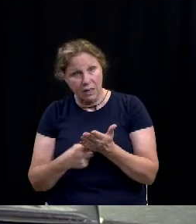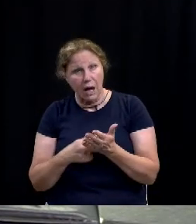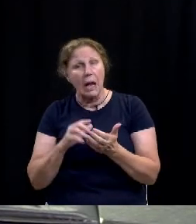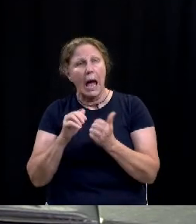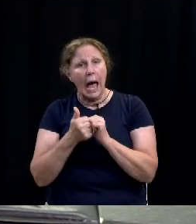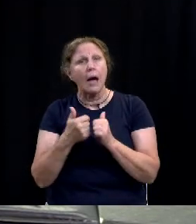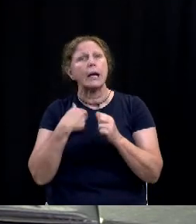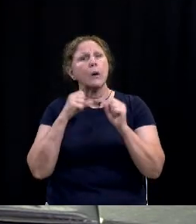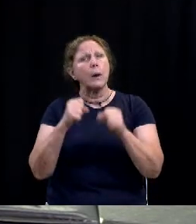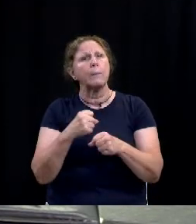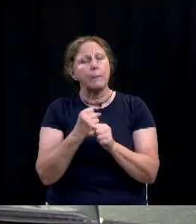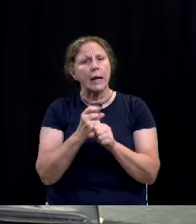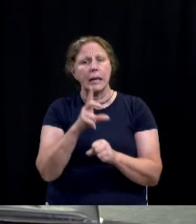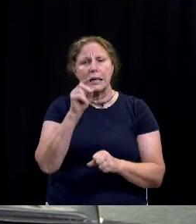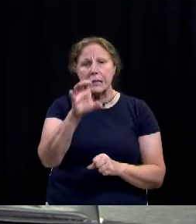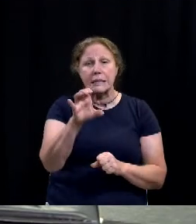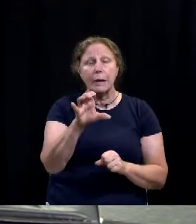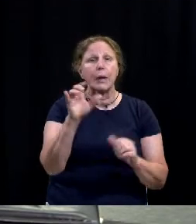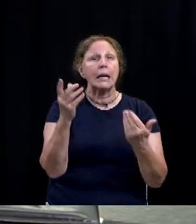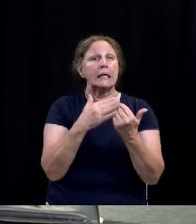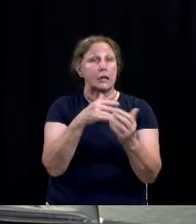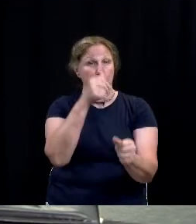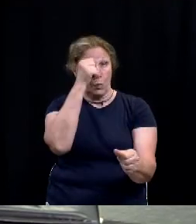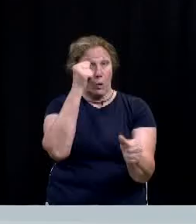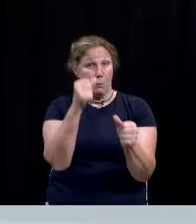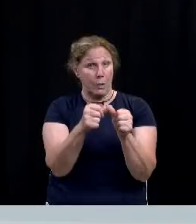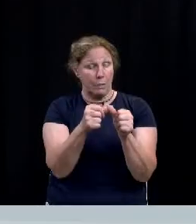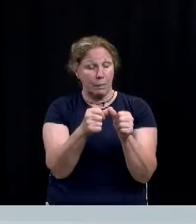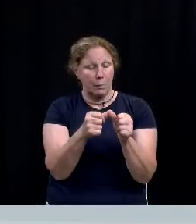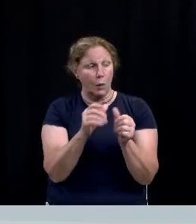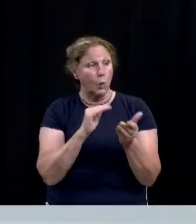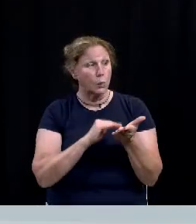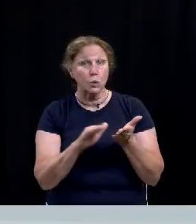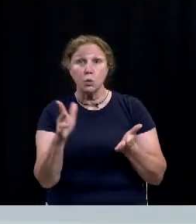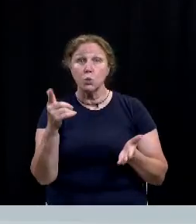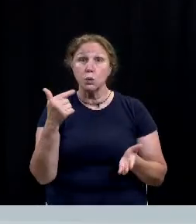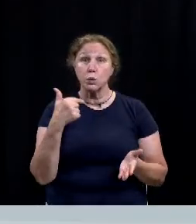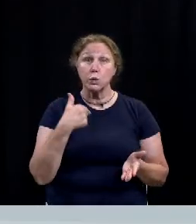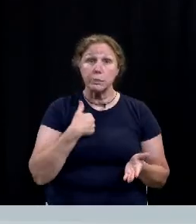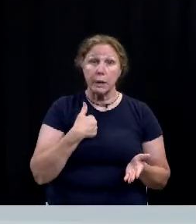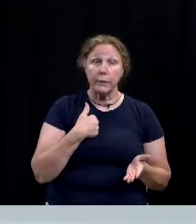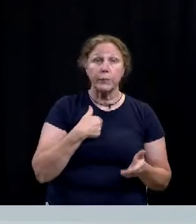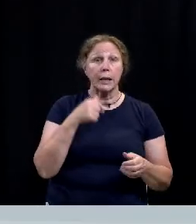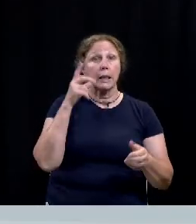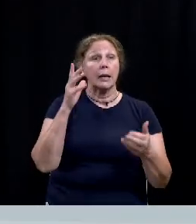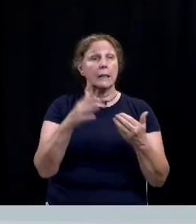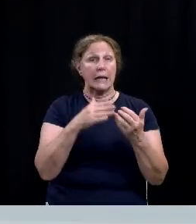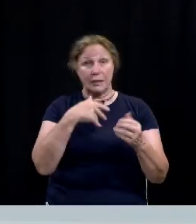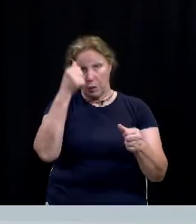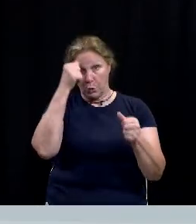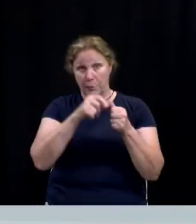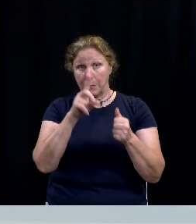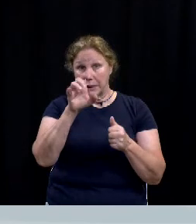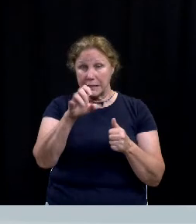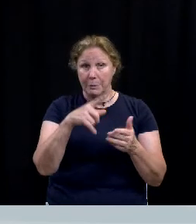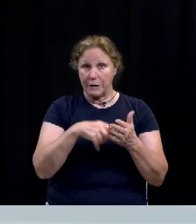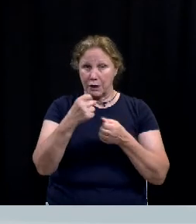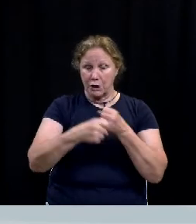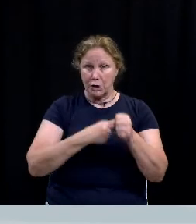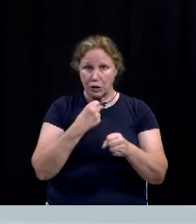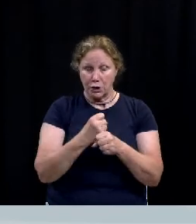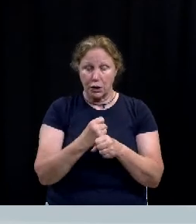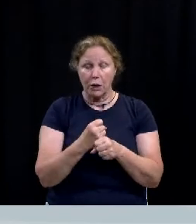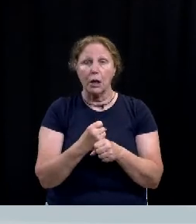to create a december to remember oh excuse me a december to remember for waco wonderland this year and i tell you